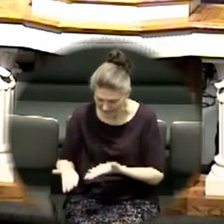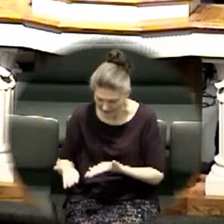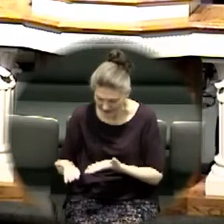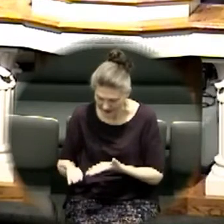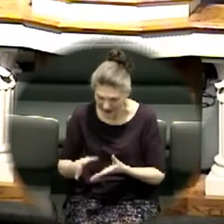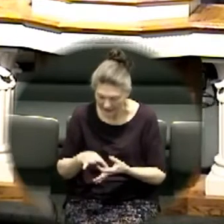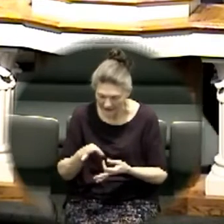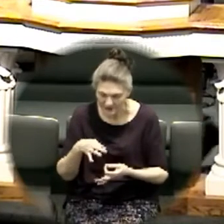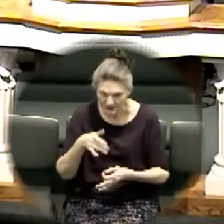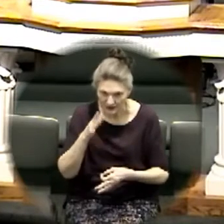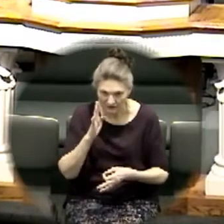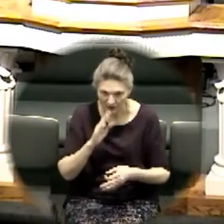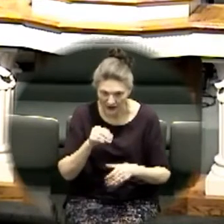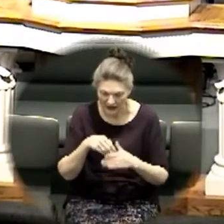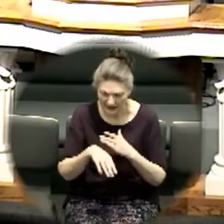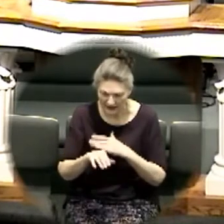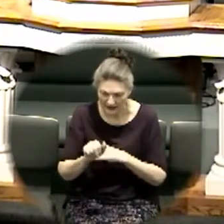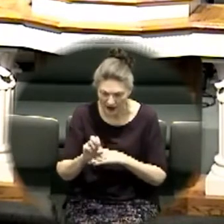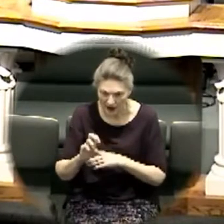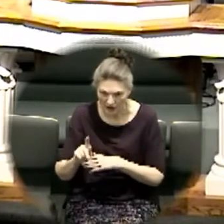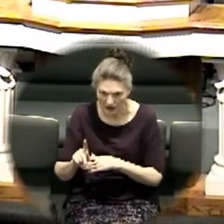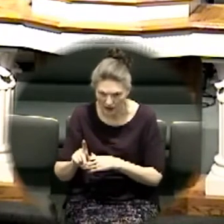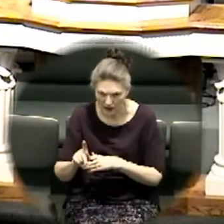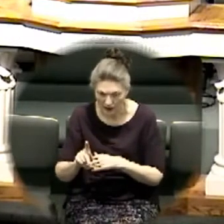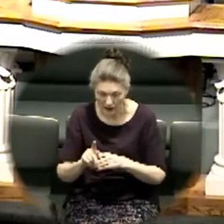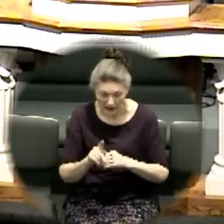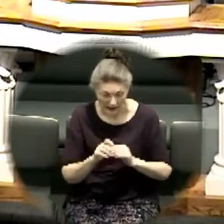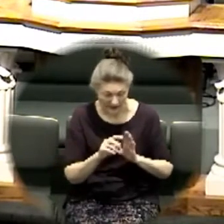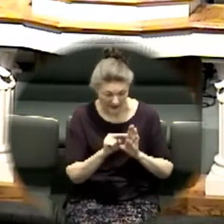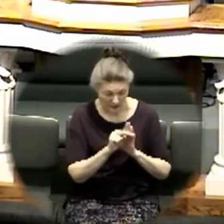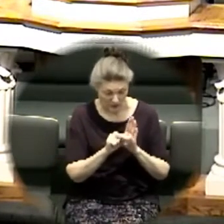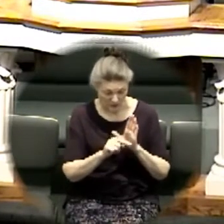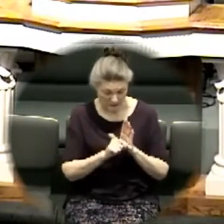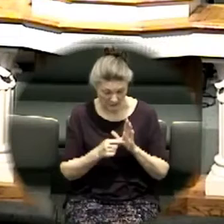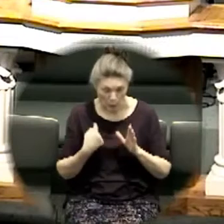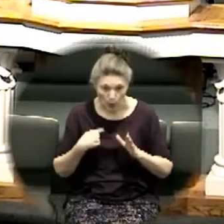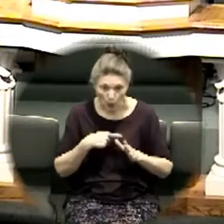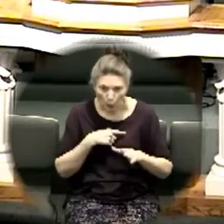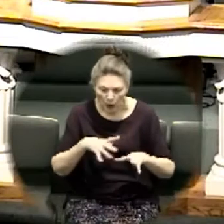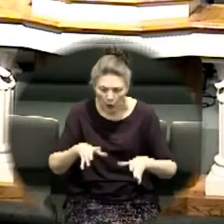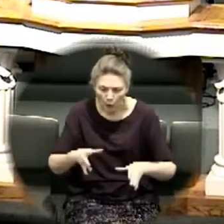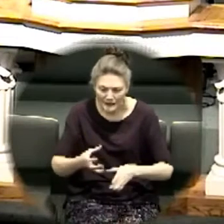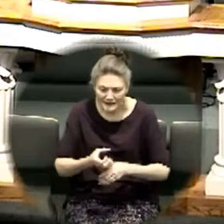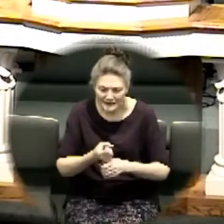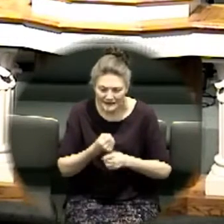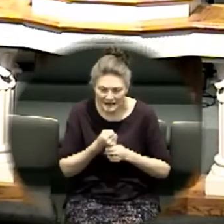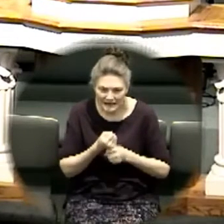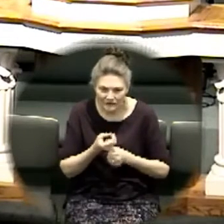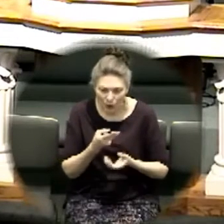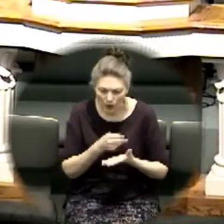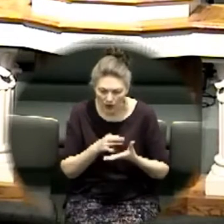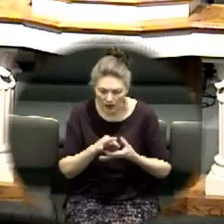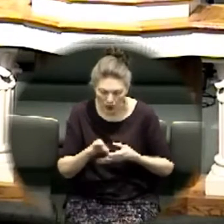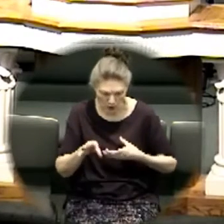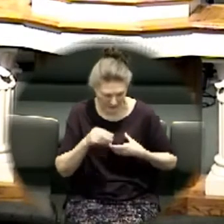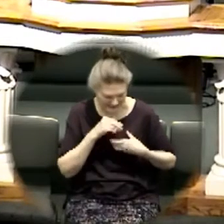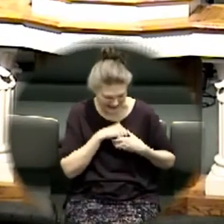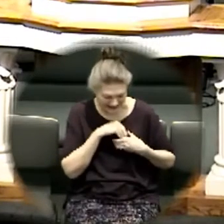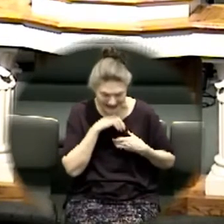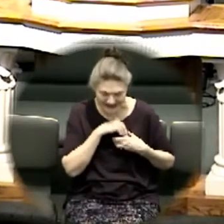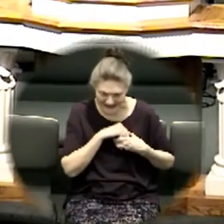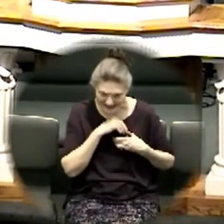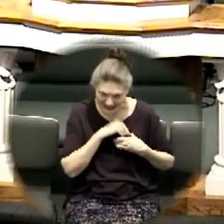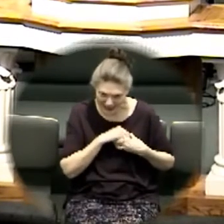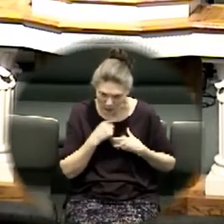and led them in the new testament we receive god inside so we carry him across the river we